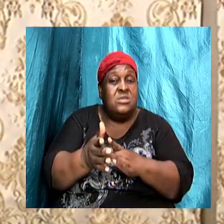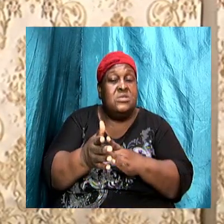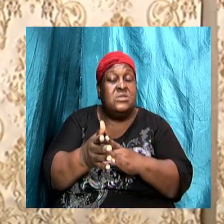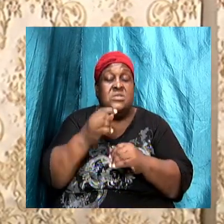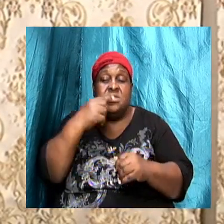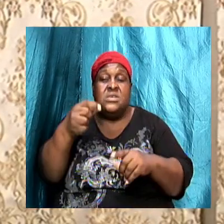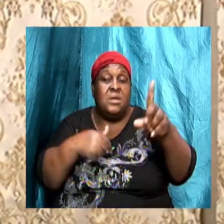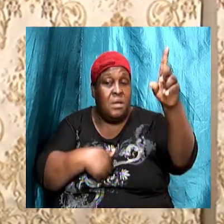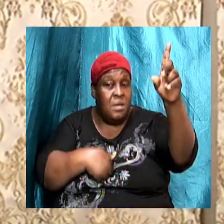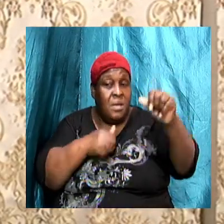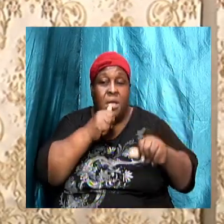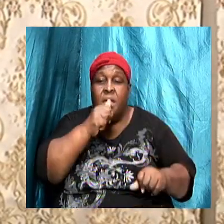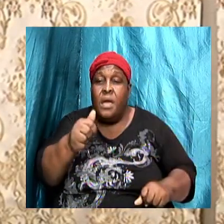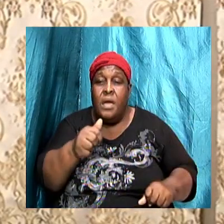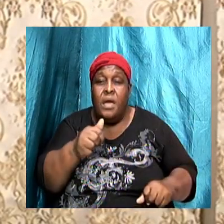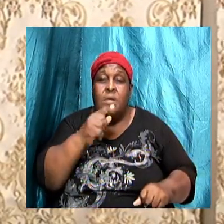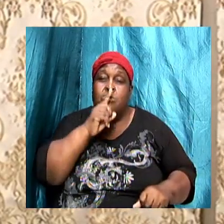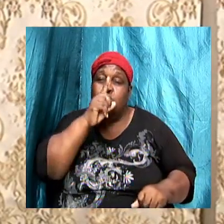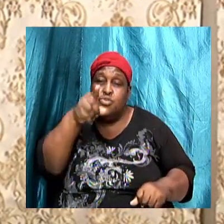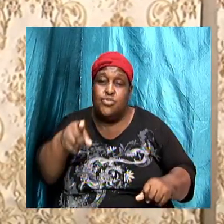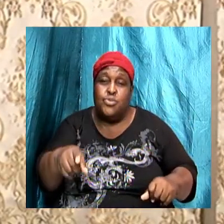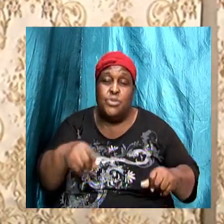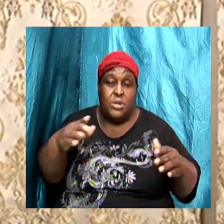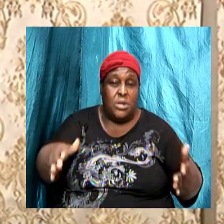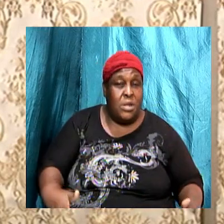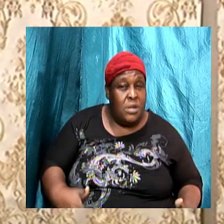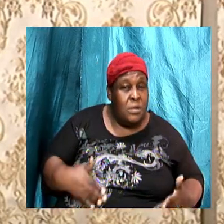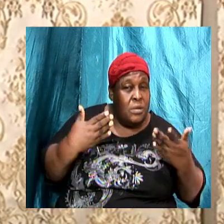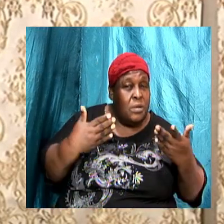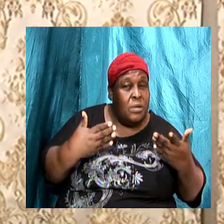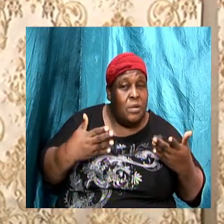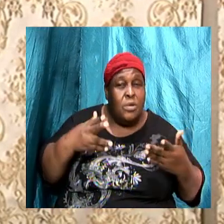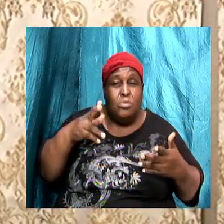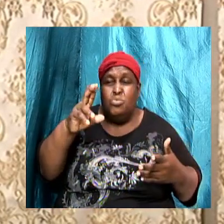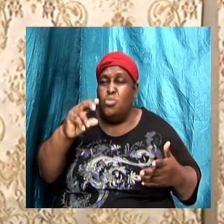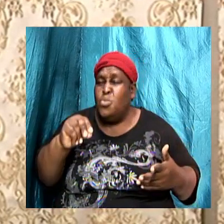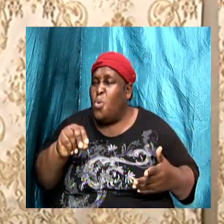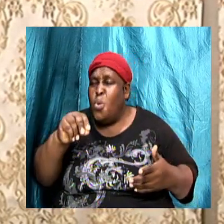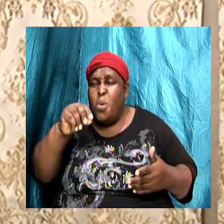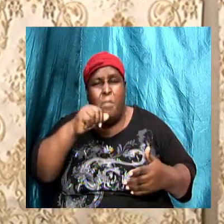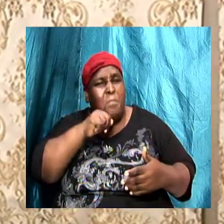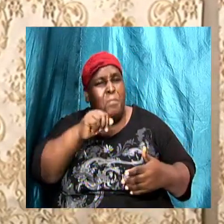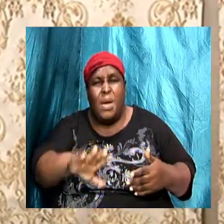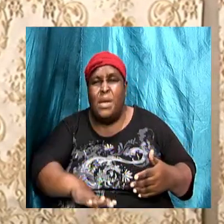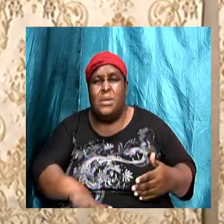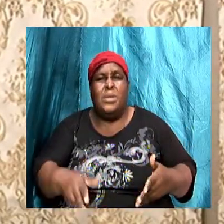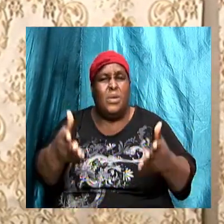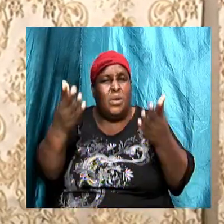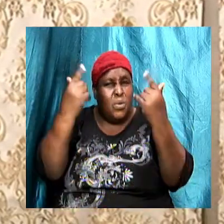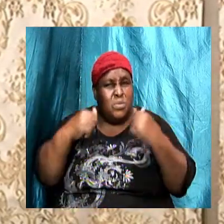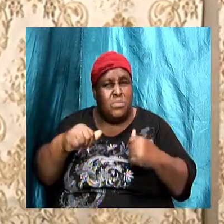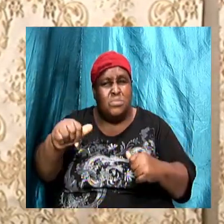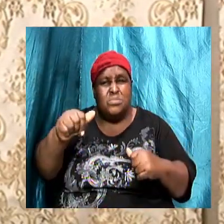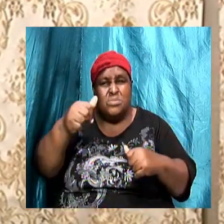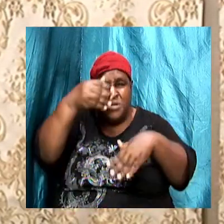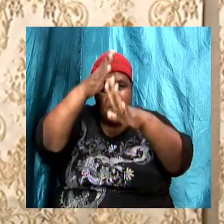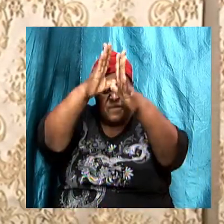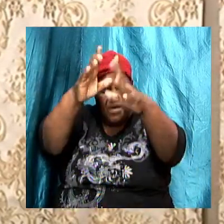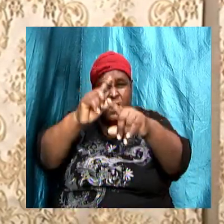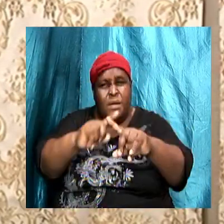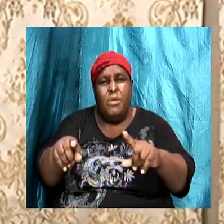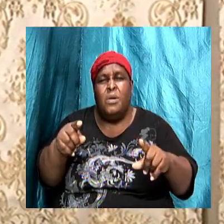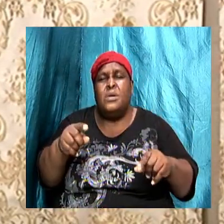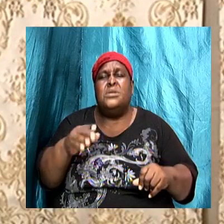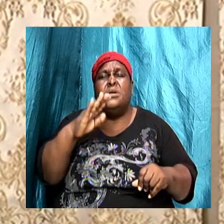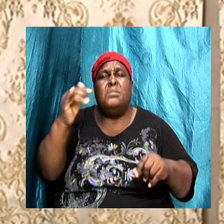am the way, the truth, and the life. No man commit unto the Father but by me. How do we